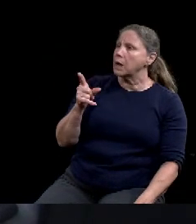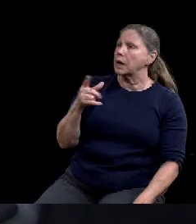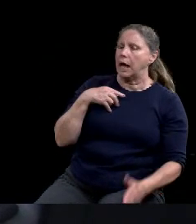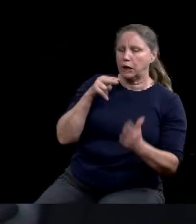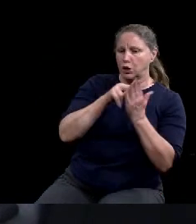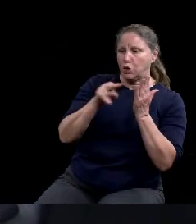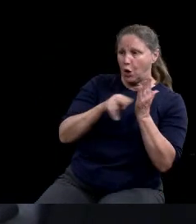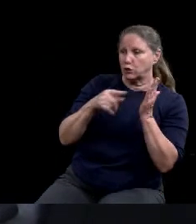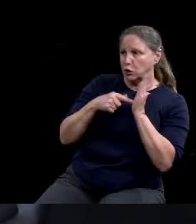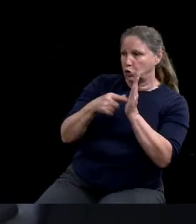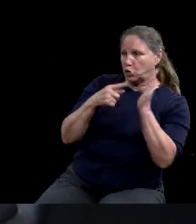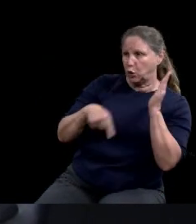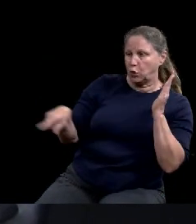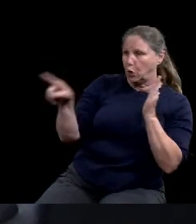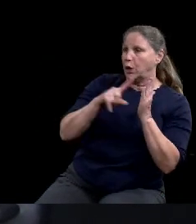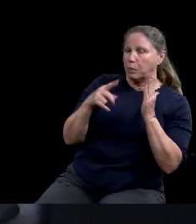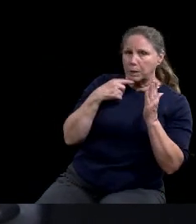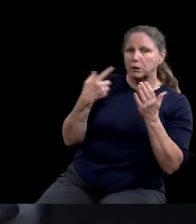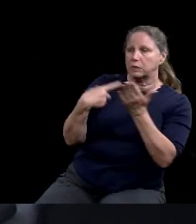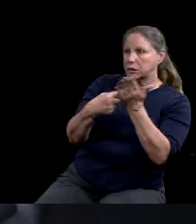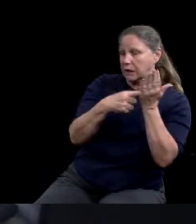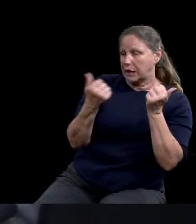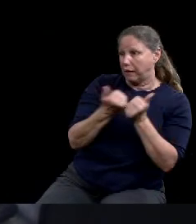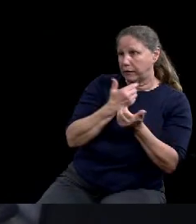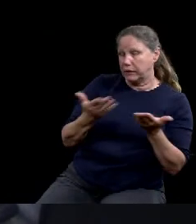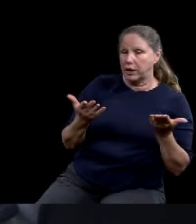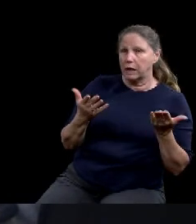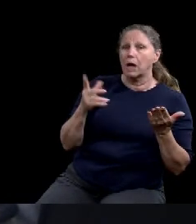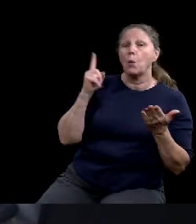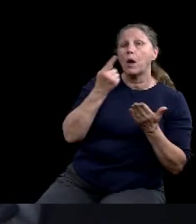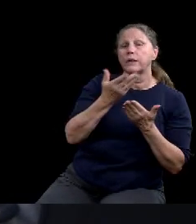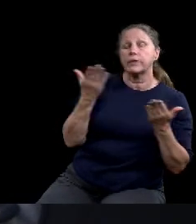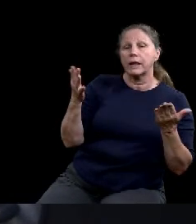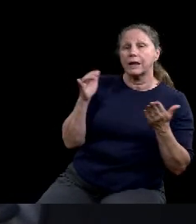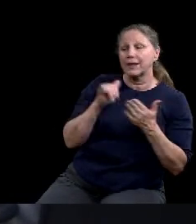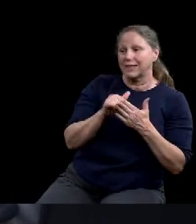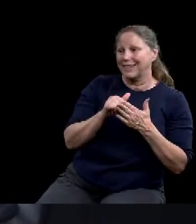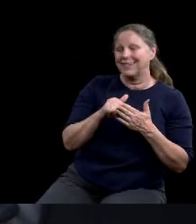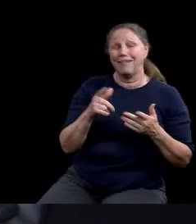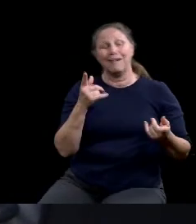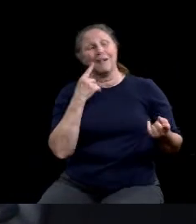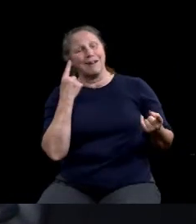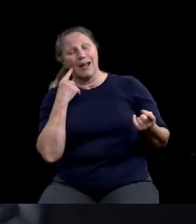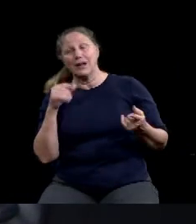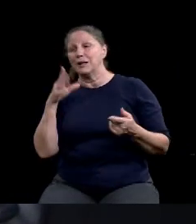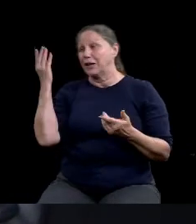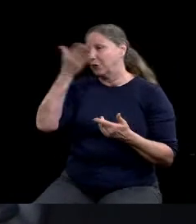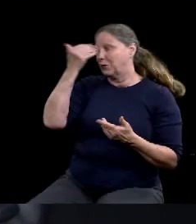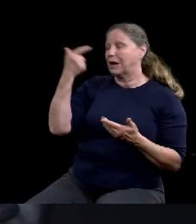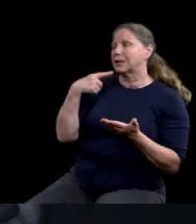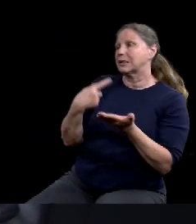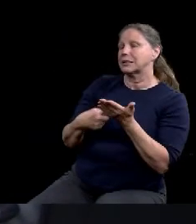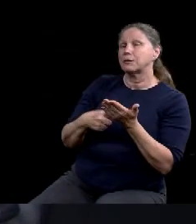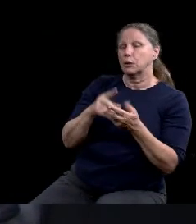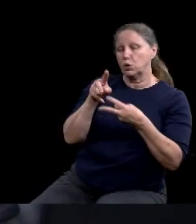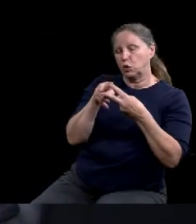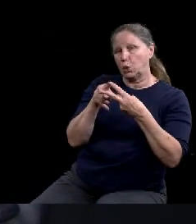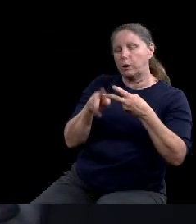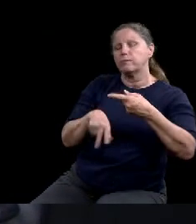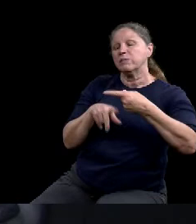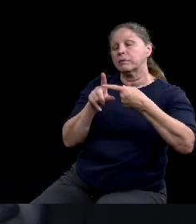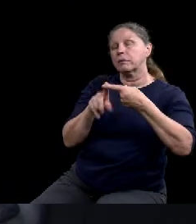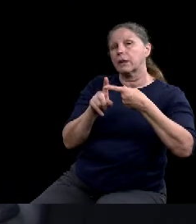well. Uh, the only thing that y'all didn't cover was two things. One is, um, applications will be live starting tomorrow